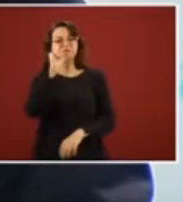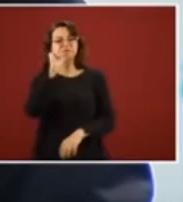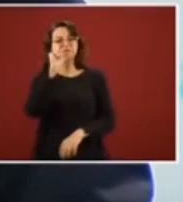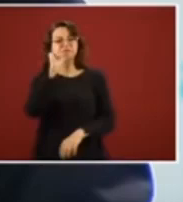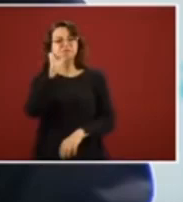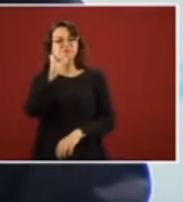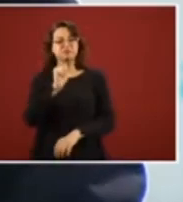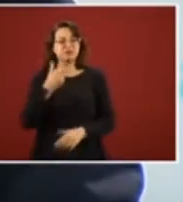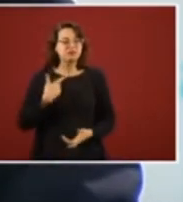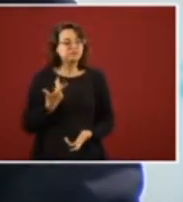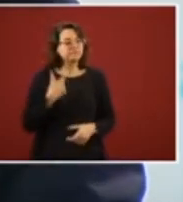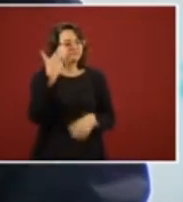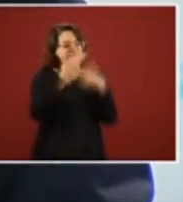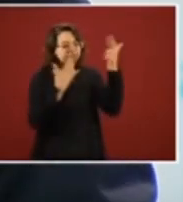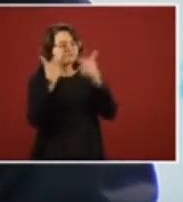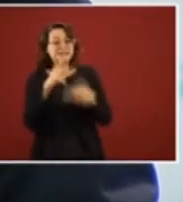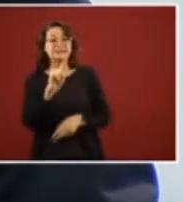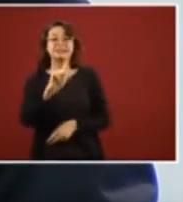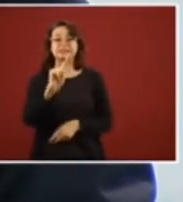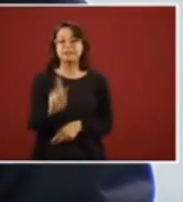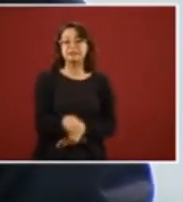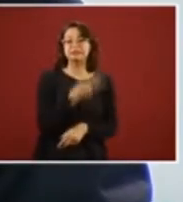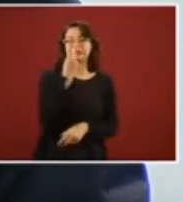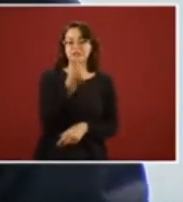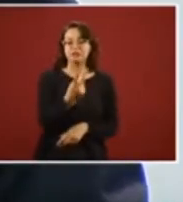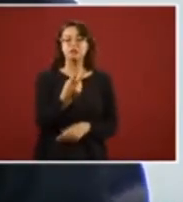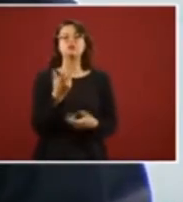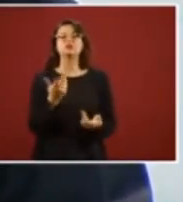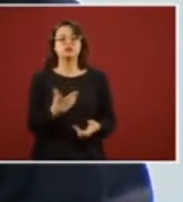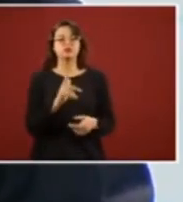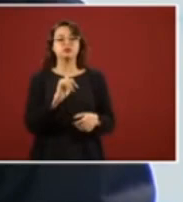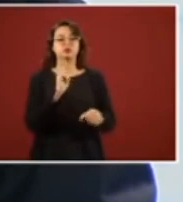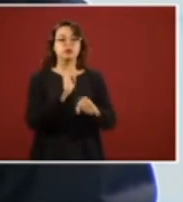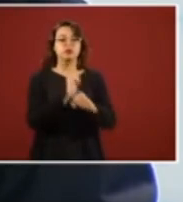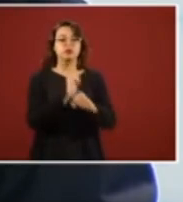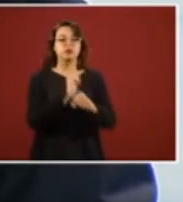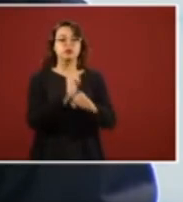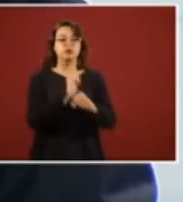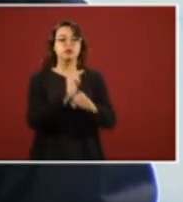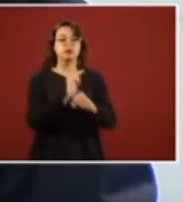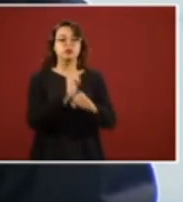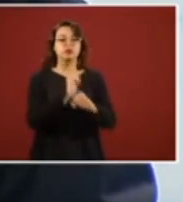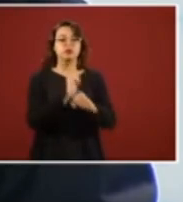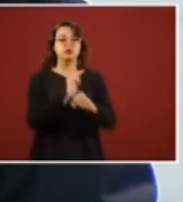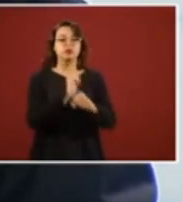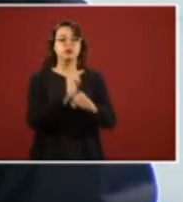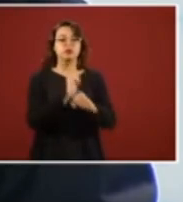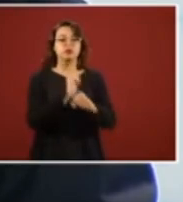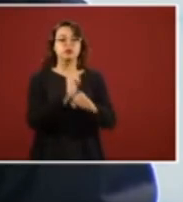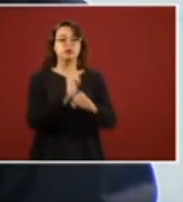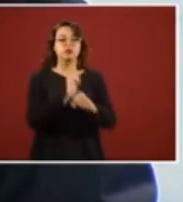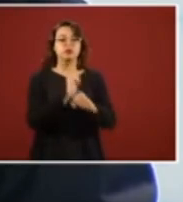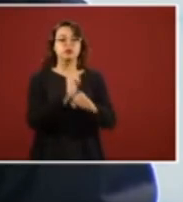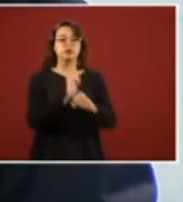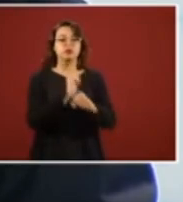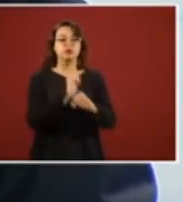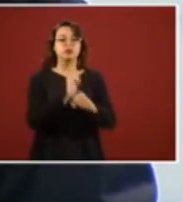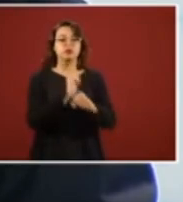airplanes. 33 airplanes.